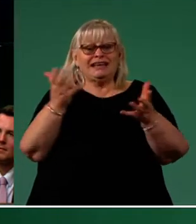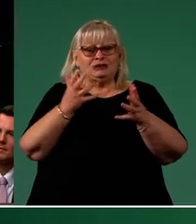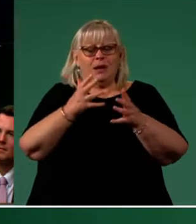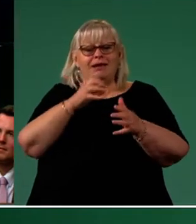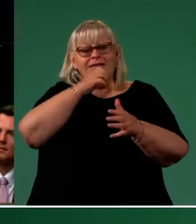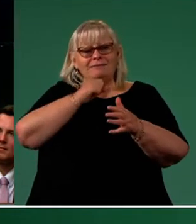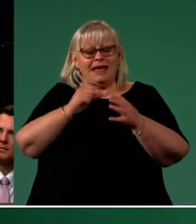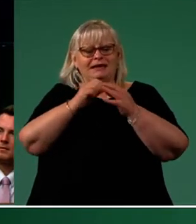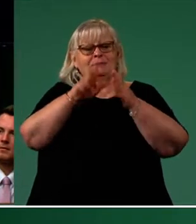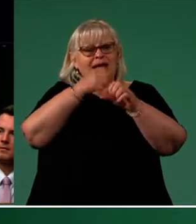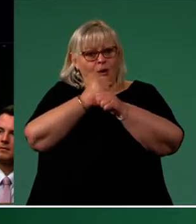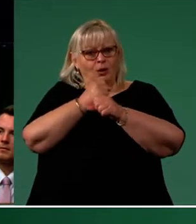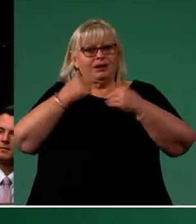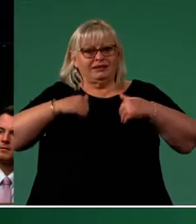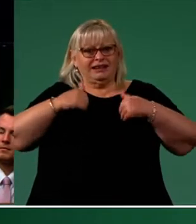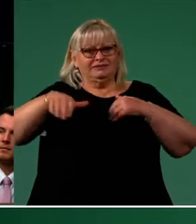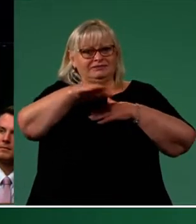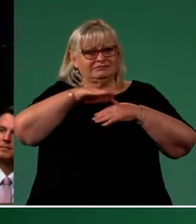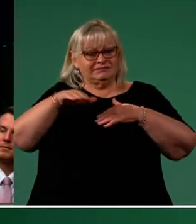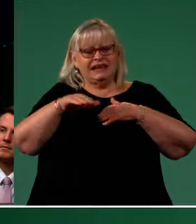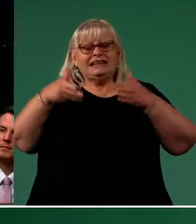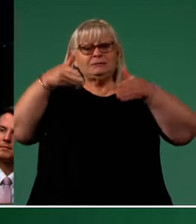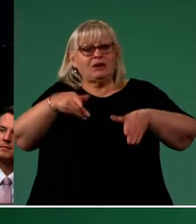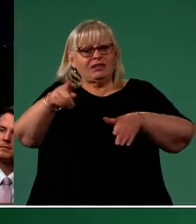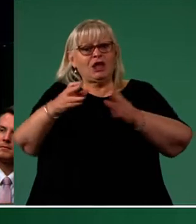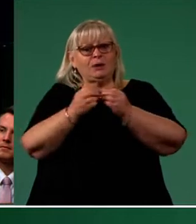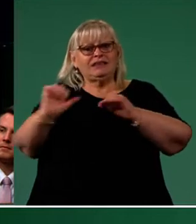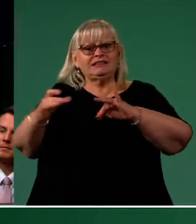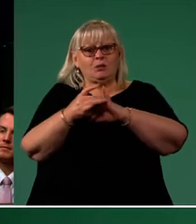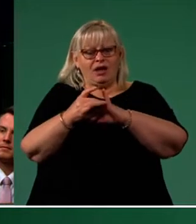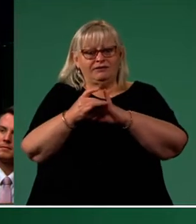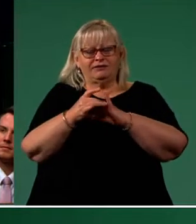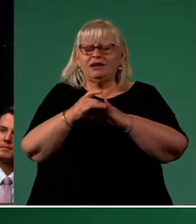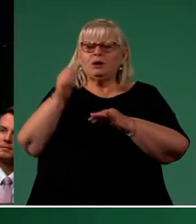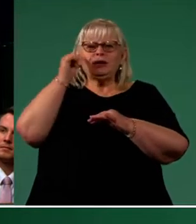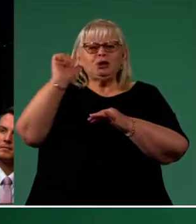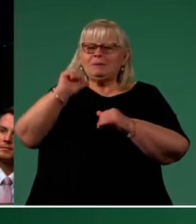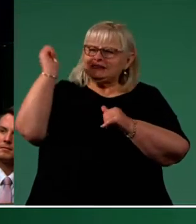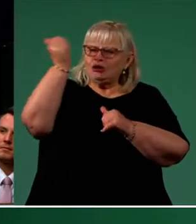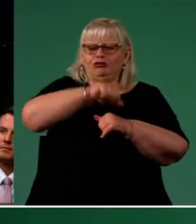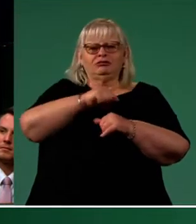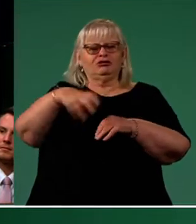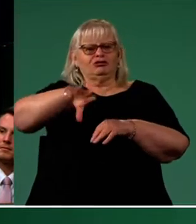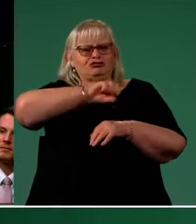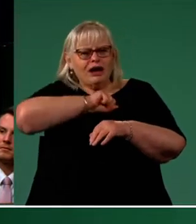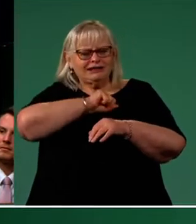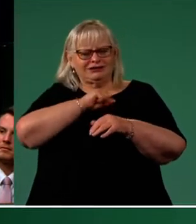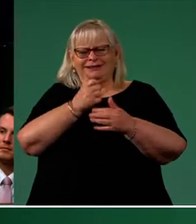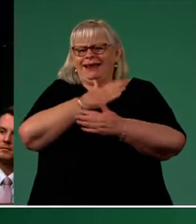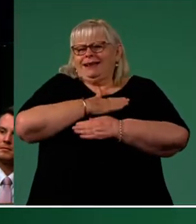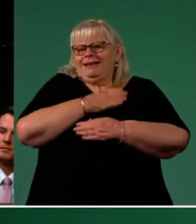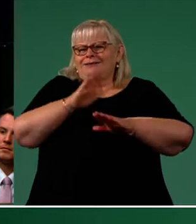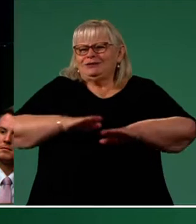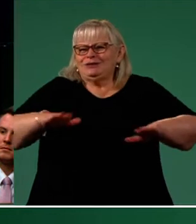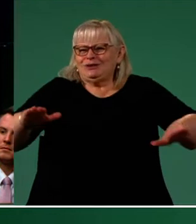Wularaware Bennelong is buried locally with his wife, Boorong. He is remembered as courageous, intelligent and good with children.